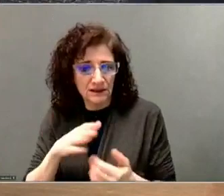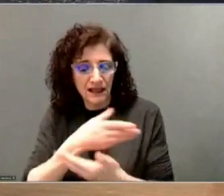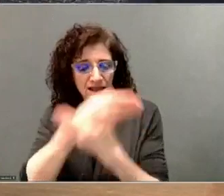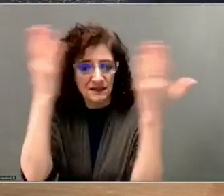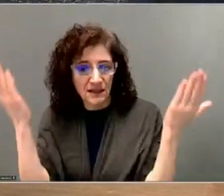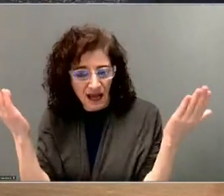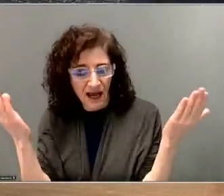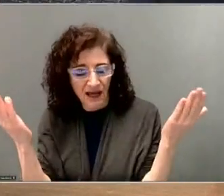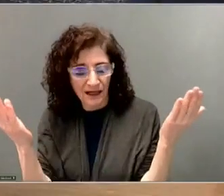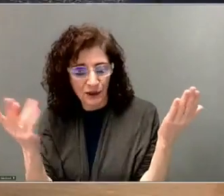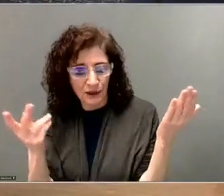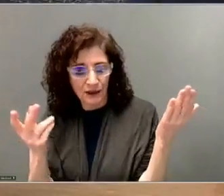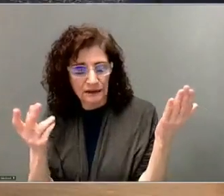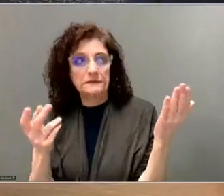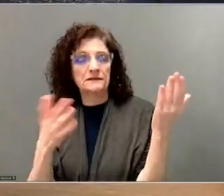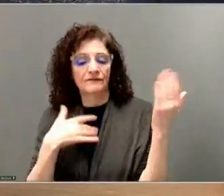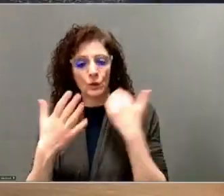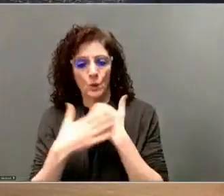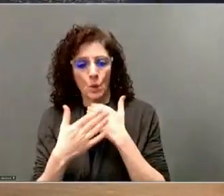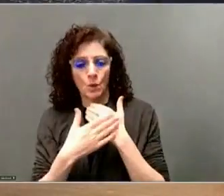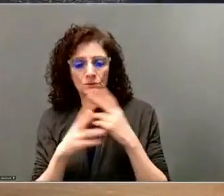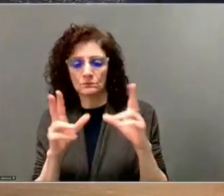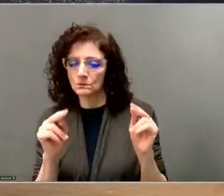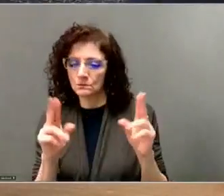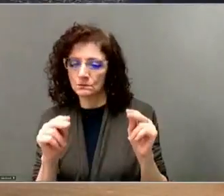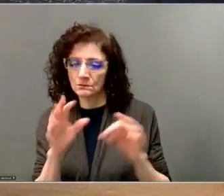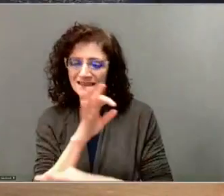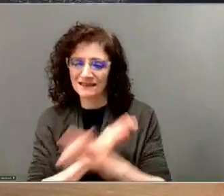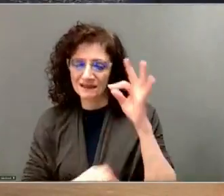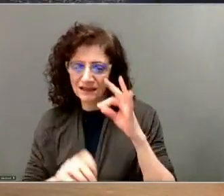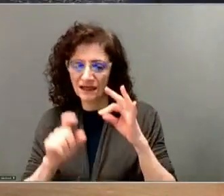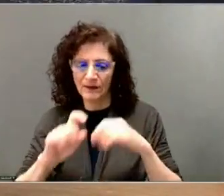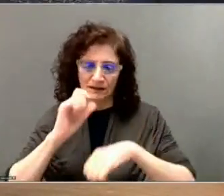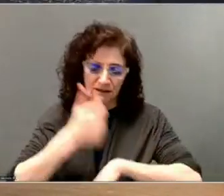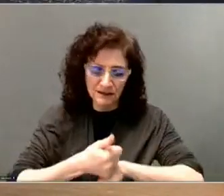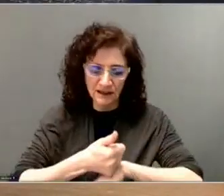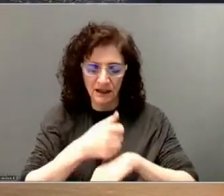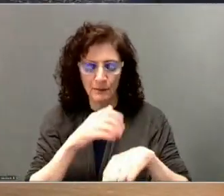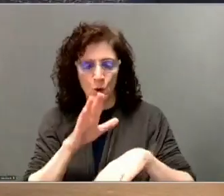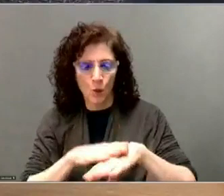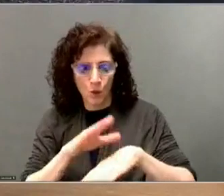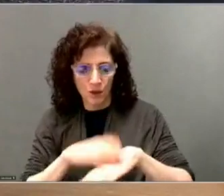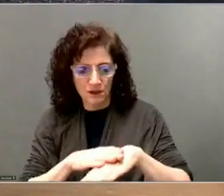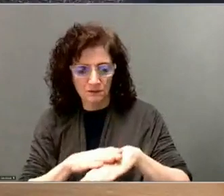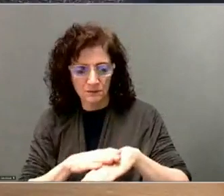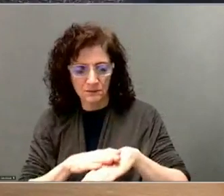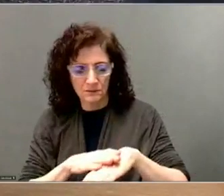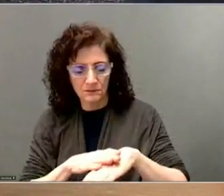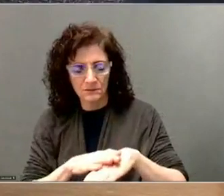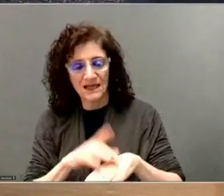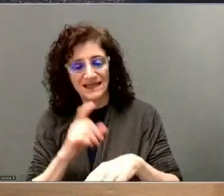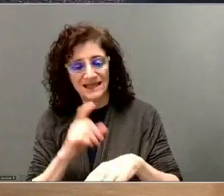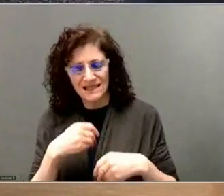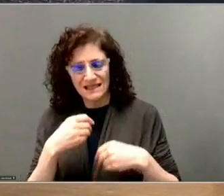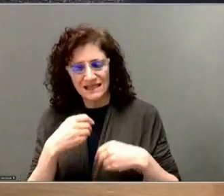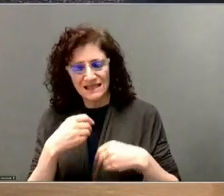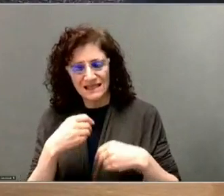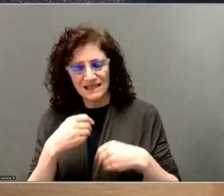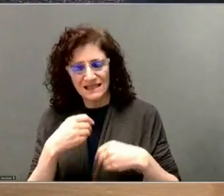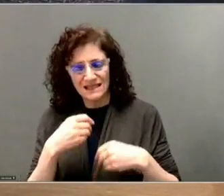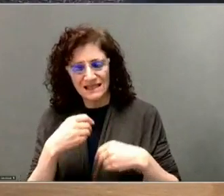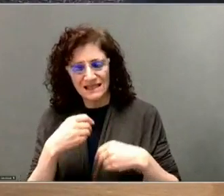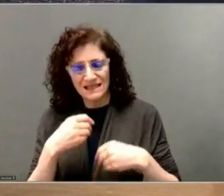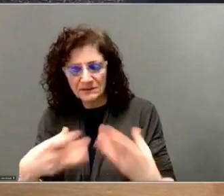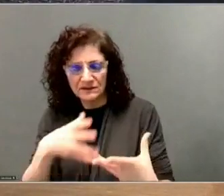This will allow parents to be given immediate, real-time information in the event of a lockdown. And for most